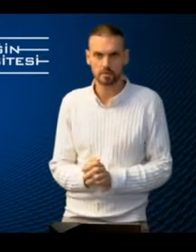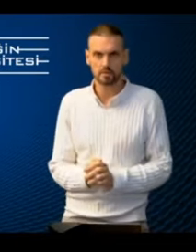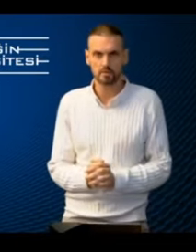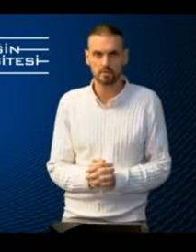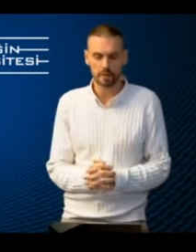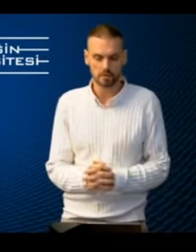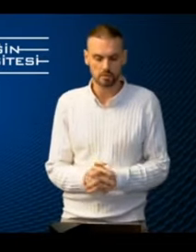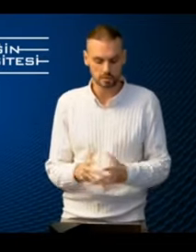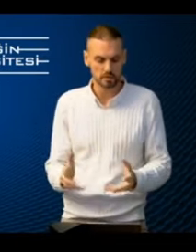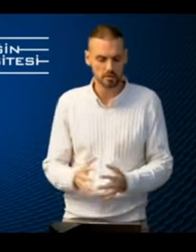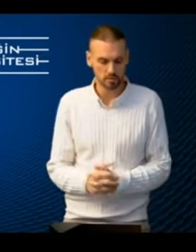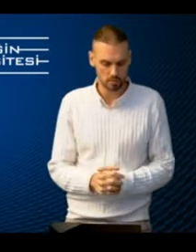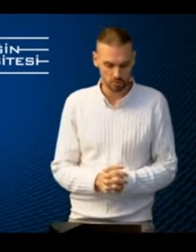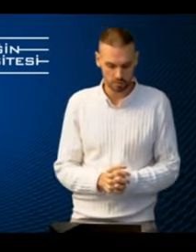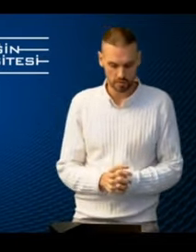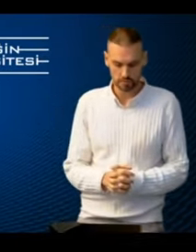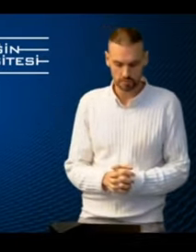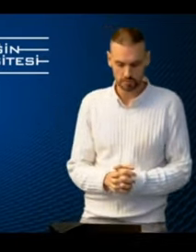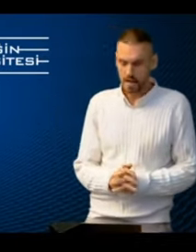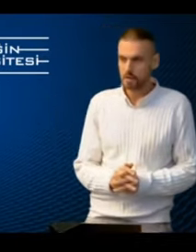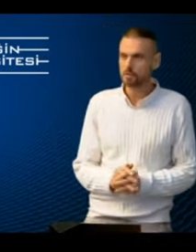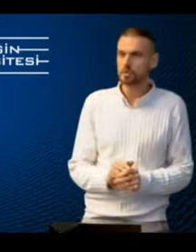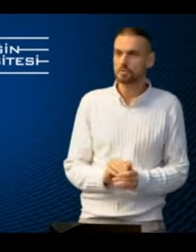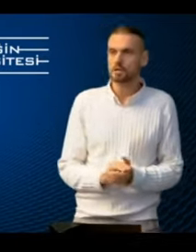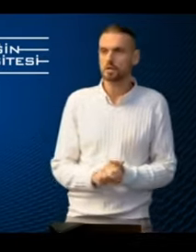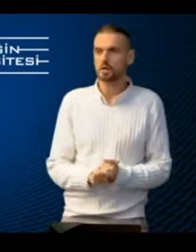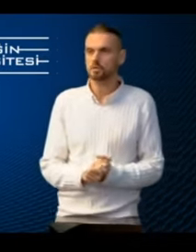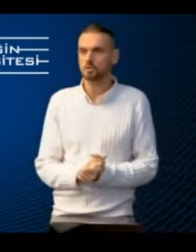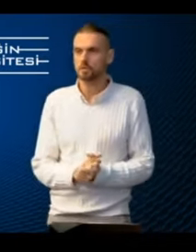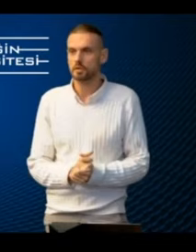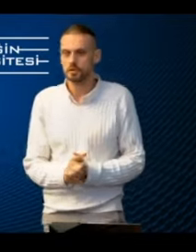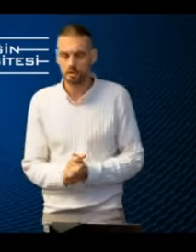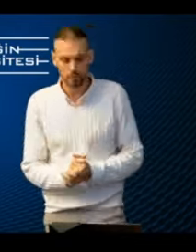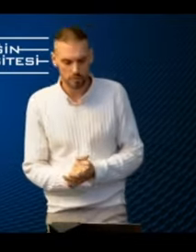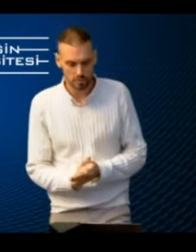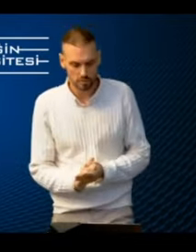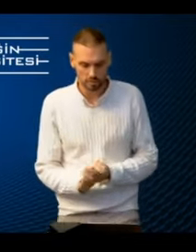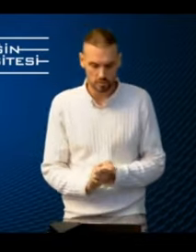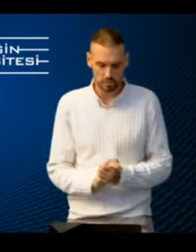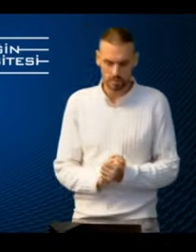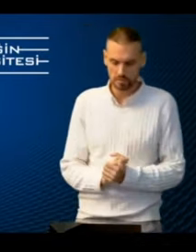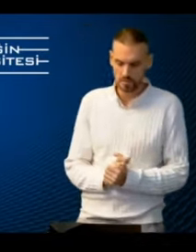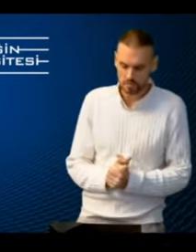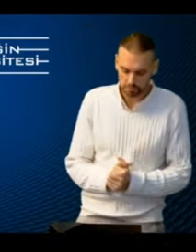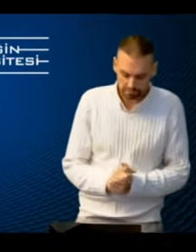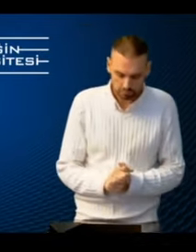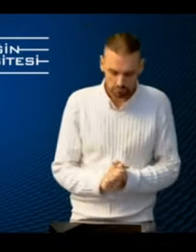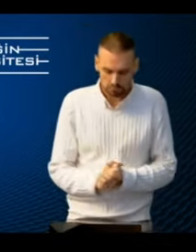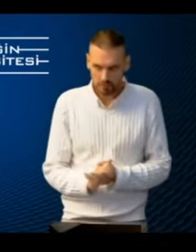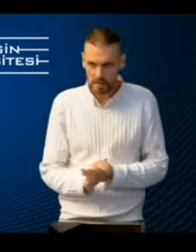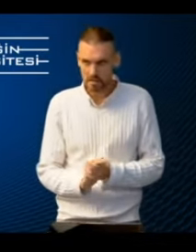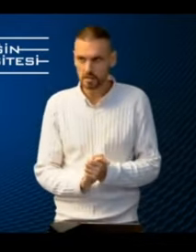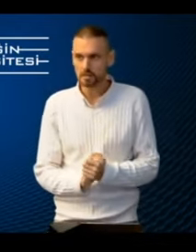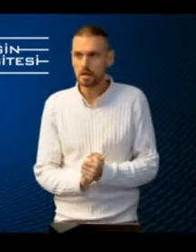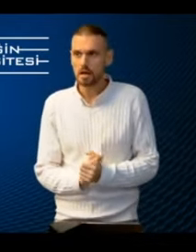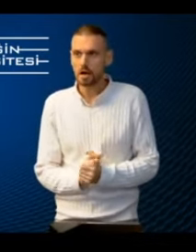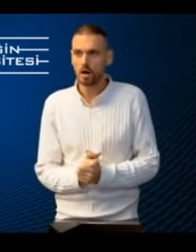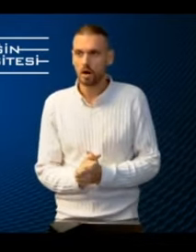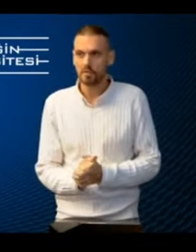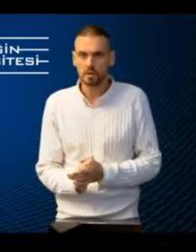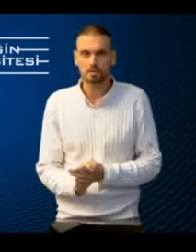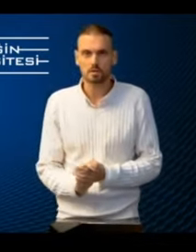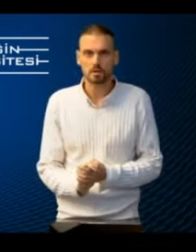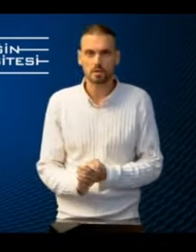and that the experience of every passenger is indeed seamless. And the fourth rationale for creating a project with European funds is that